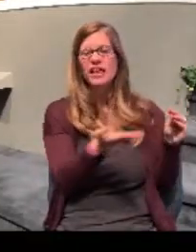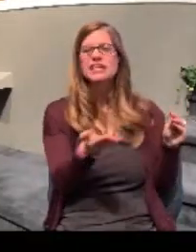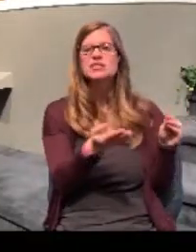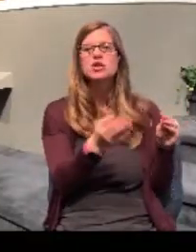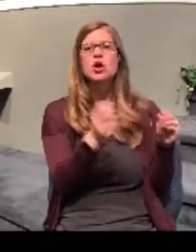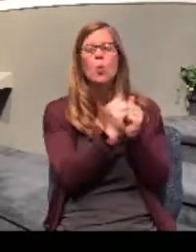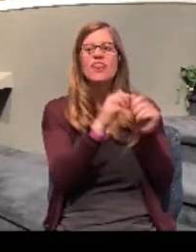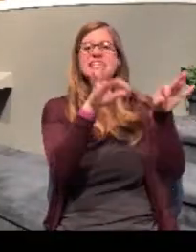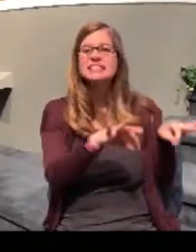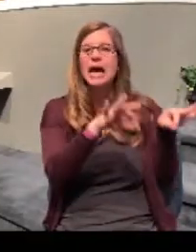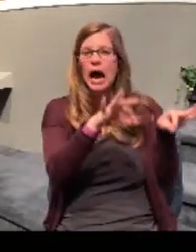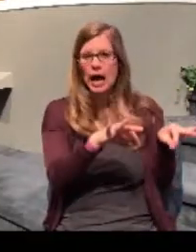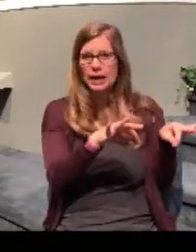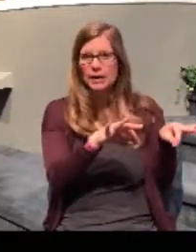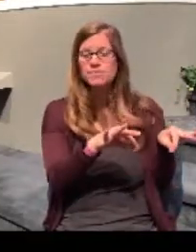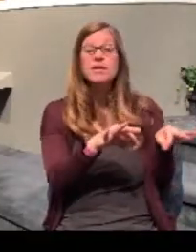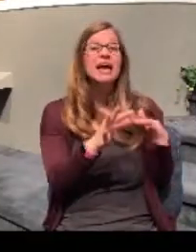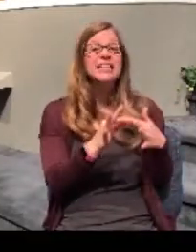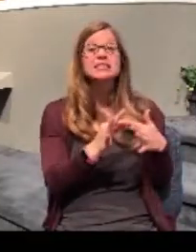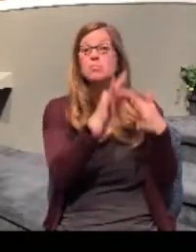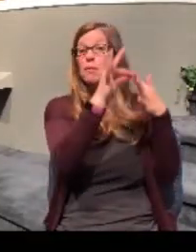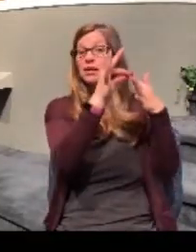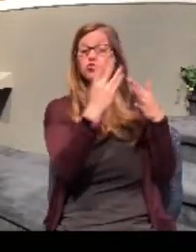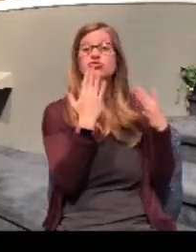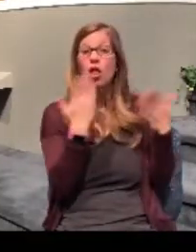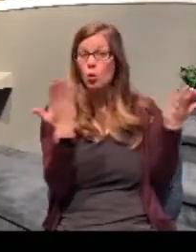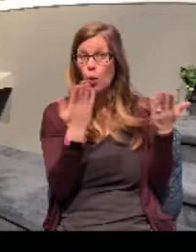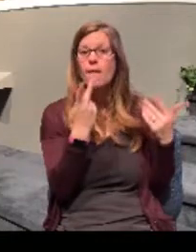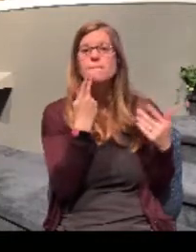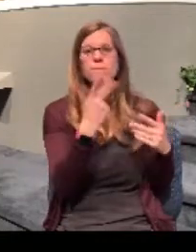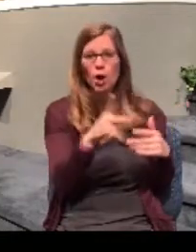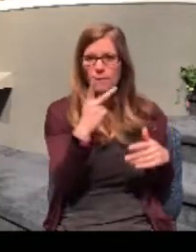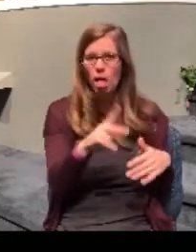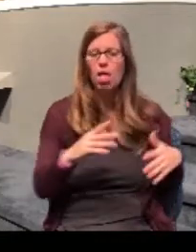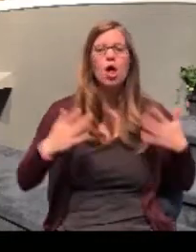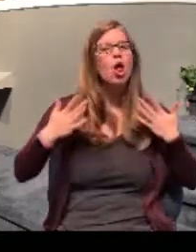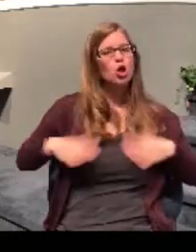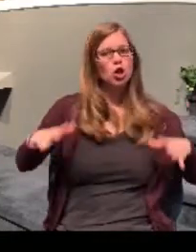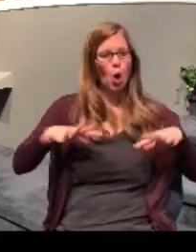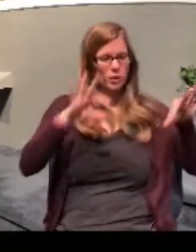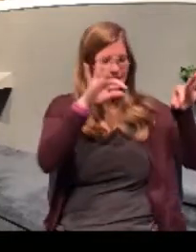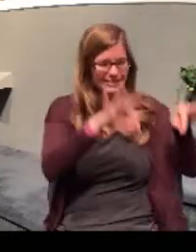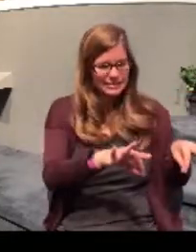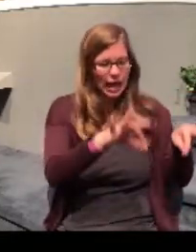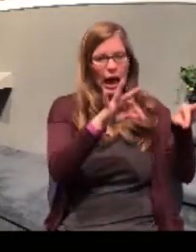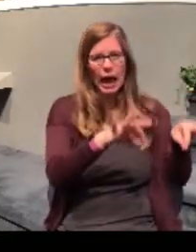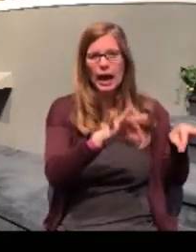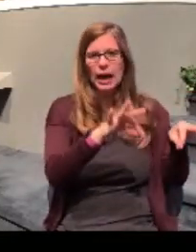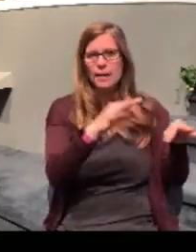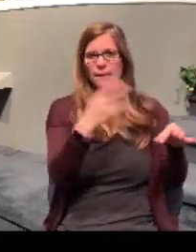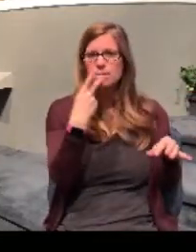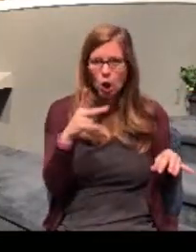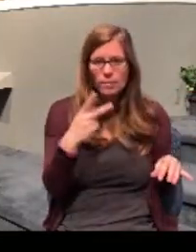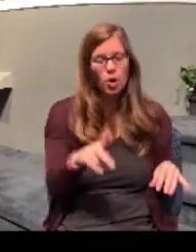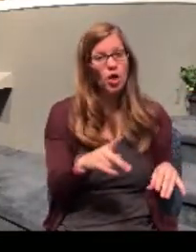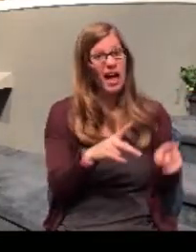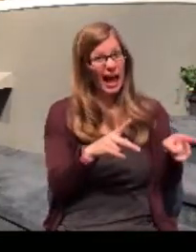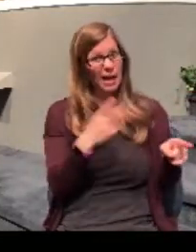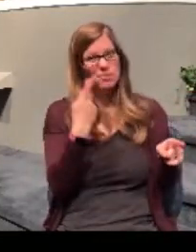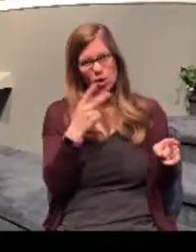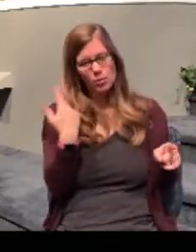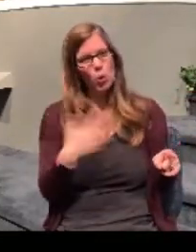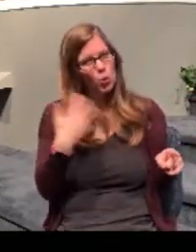with the color purple. Clothes were dyed purple and by the way, they were very expensive